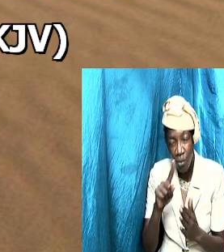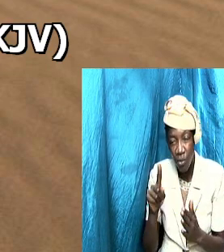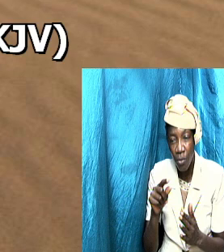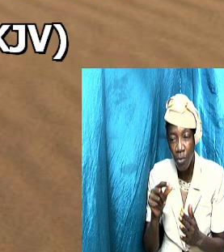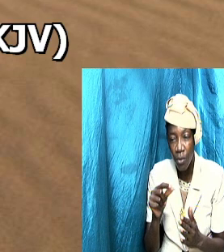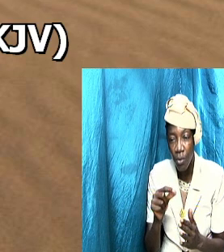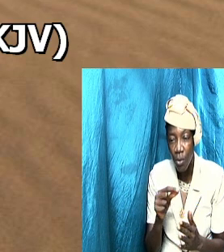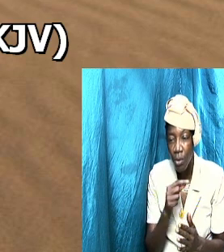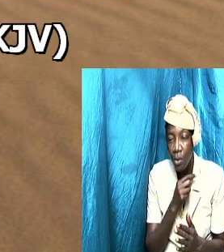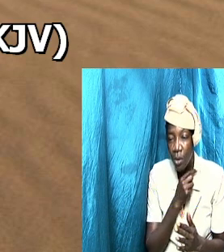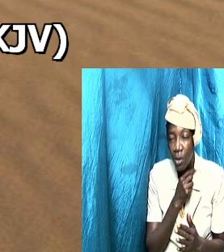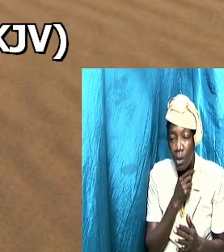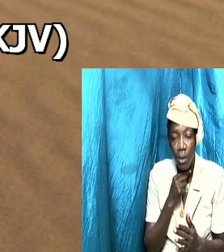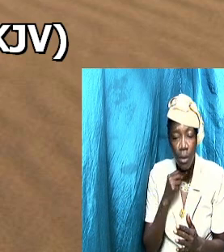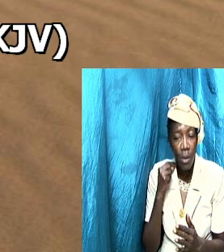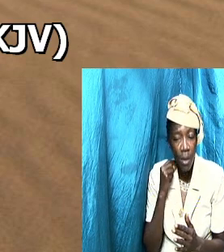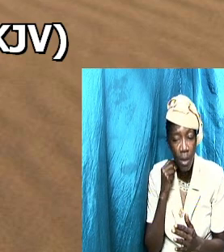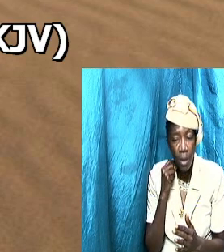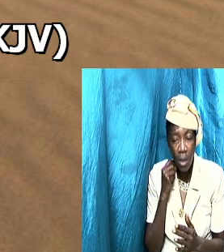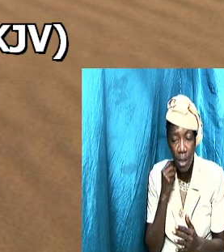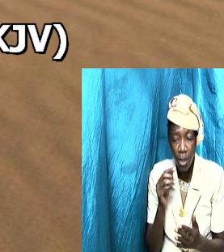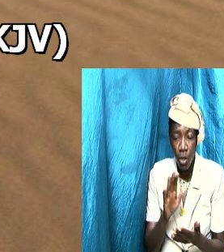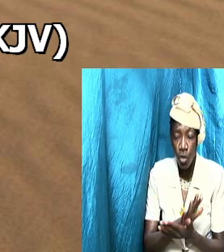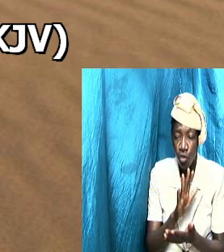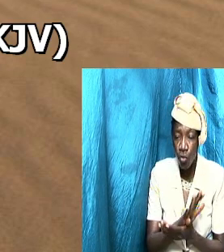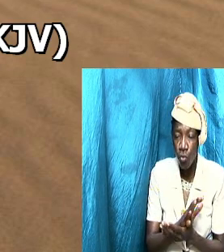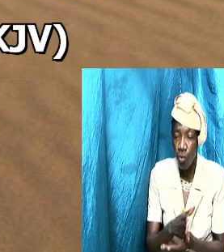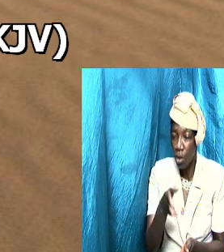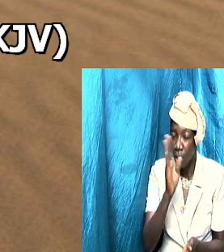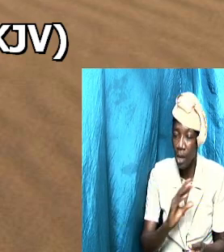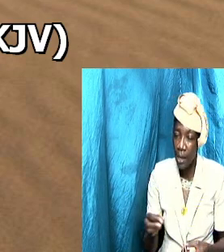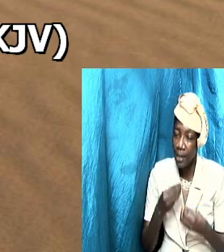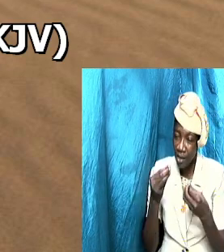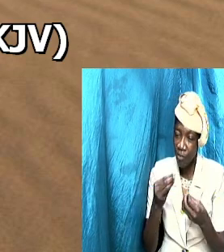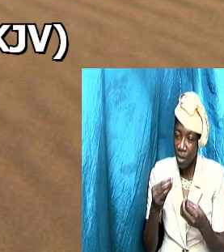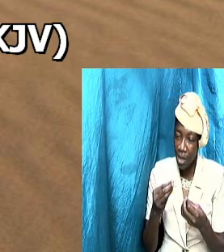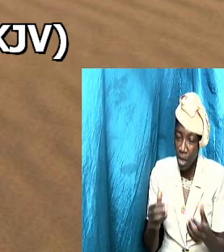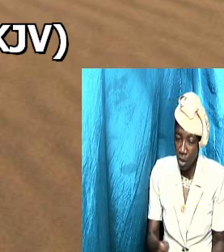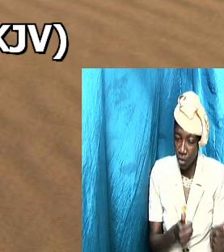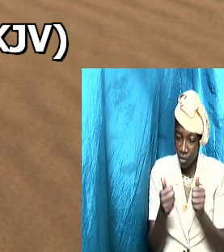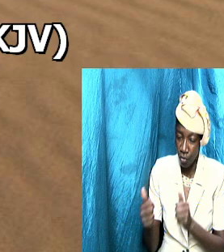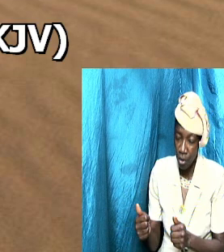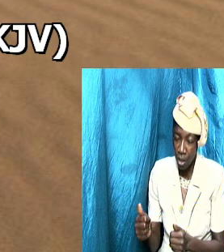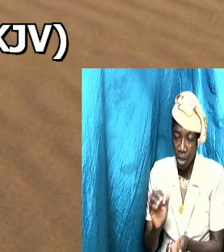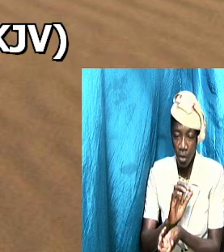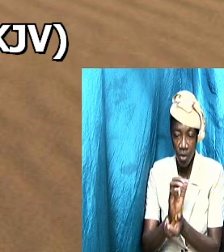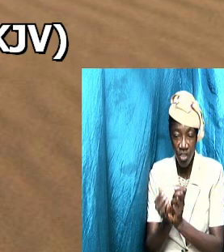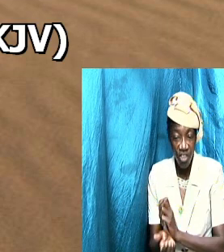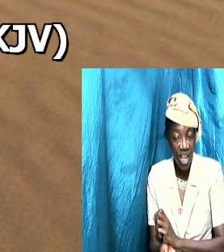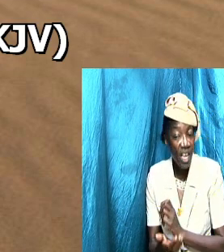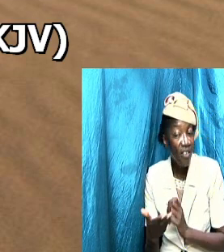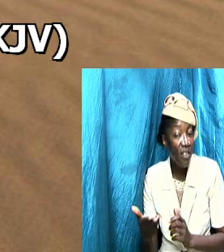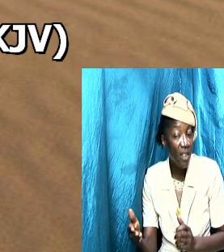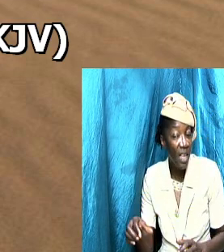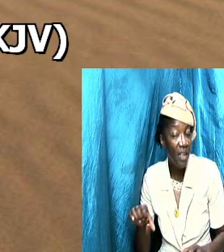they praying God grant me the courage to change the things I can change